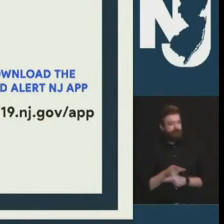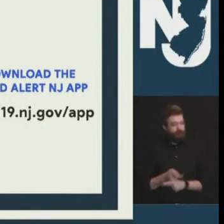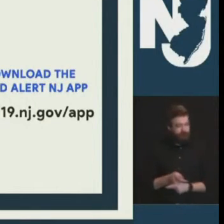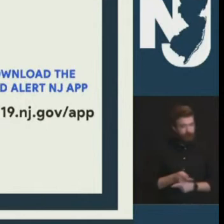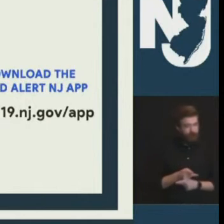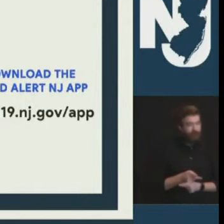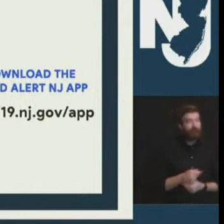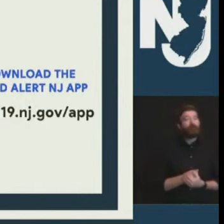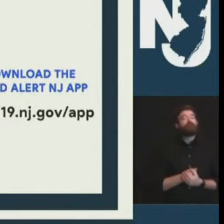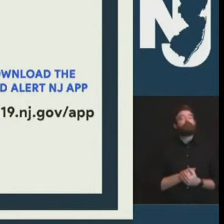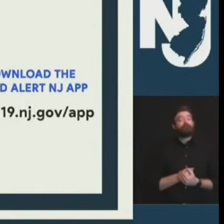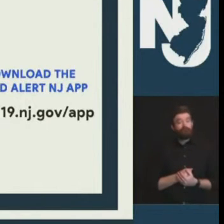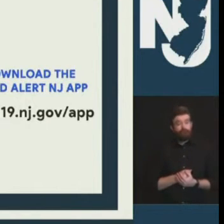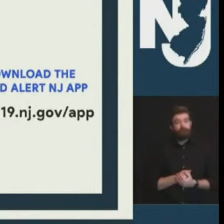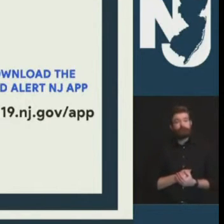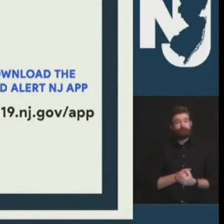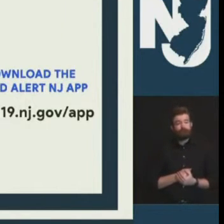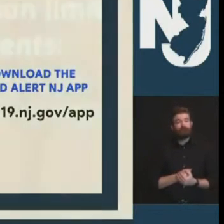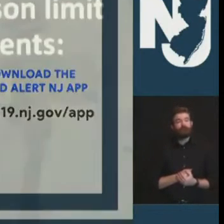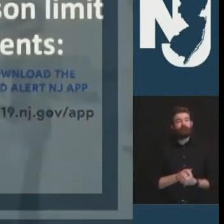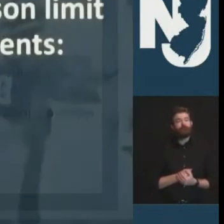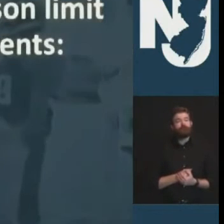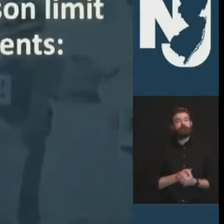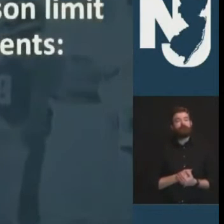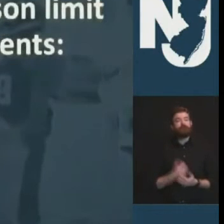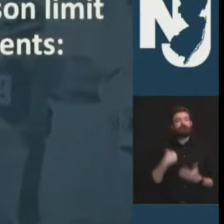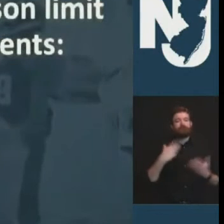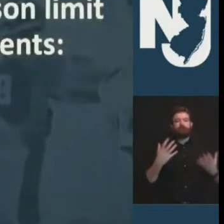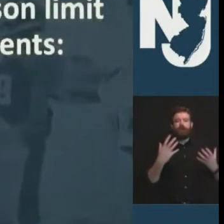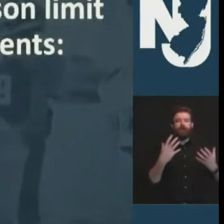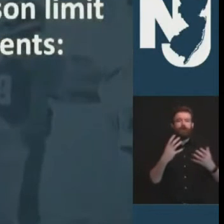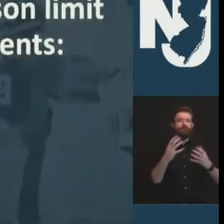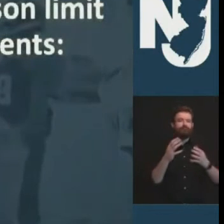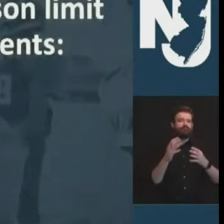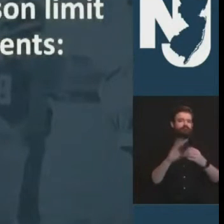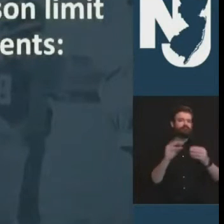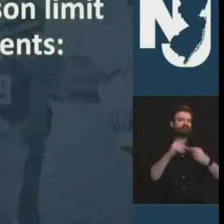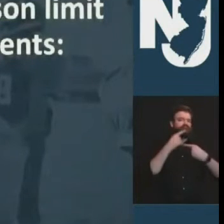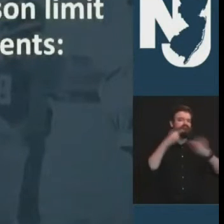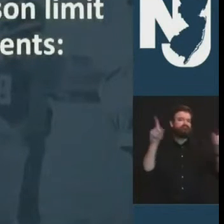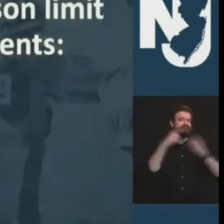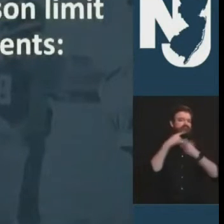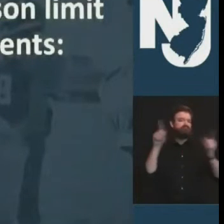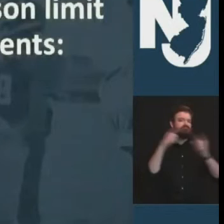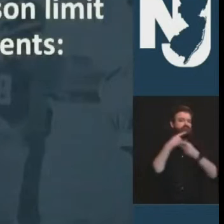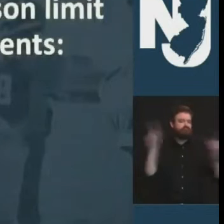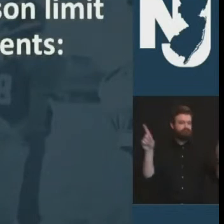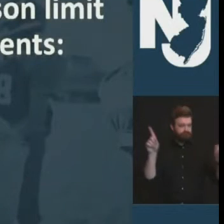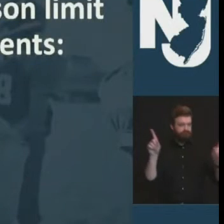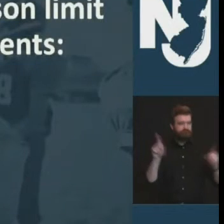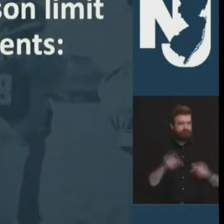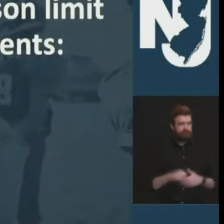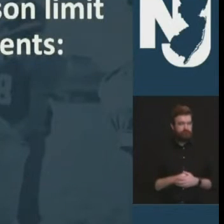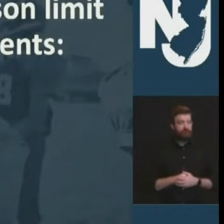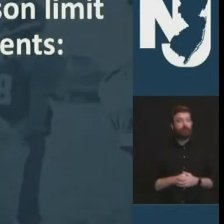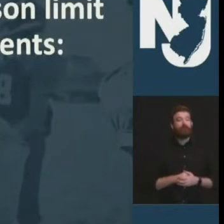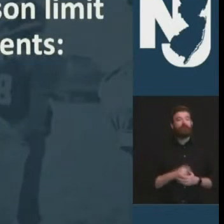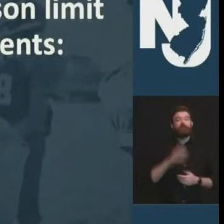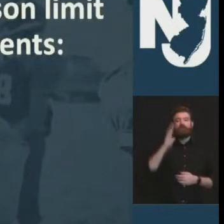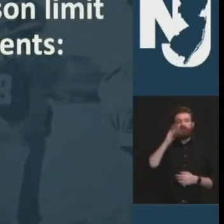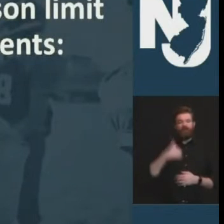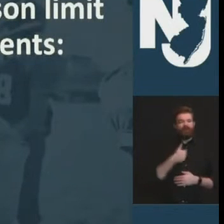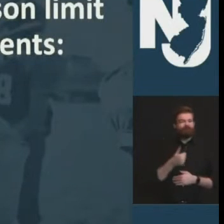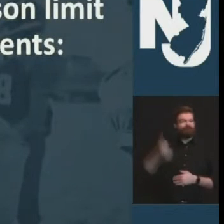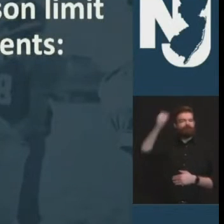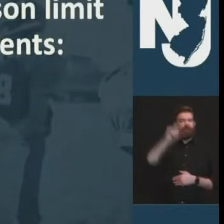first up we will be issuing an administrative order order today clarifying that for outdoor i think this is coming